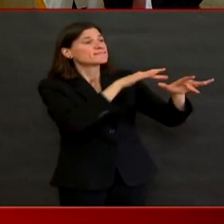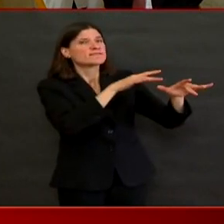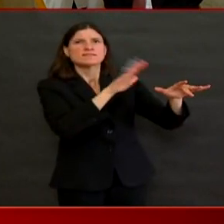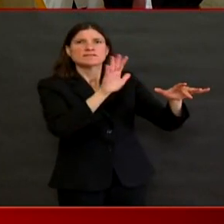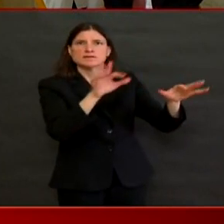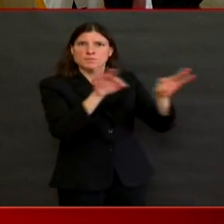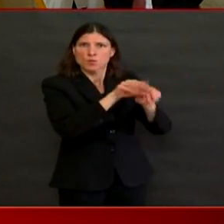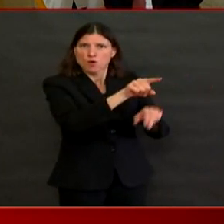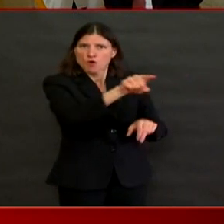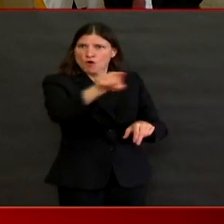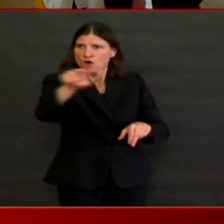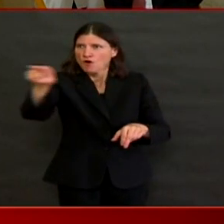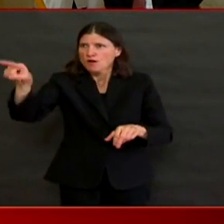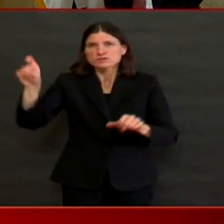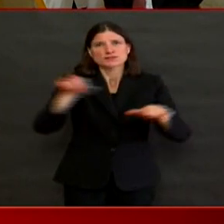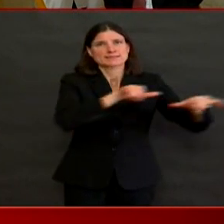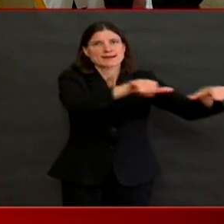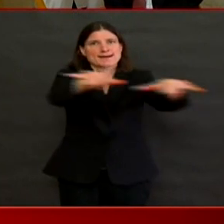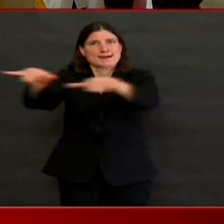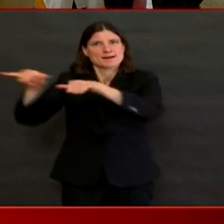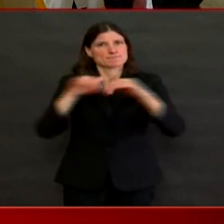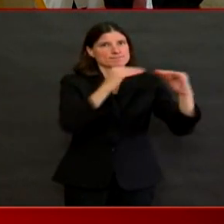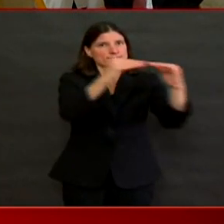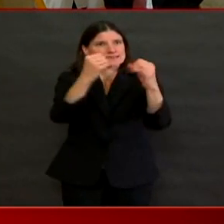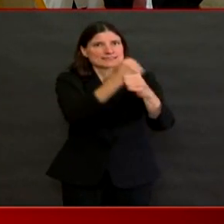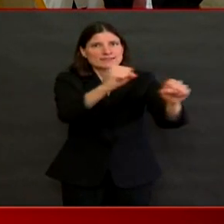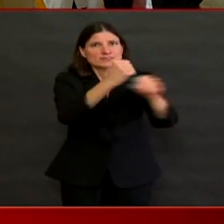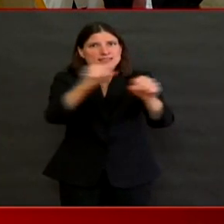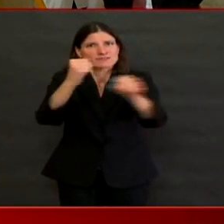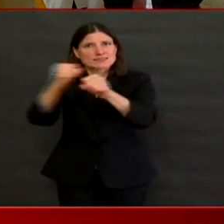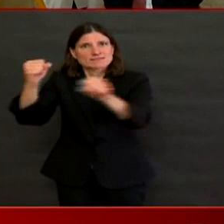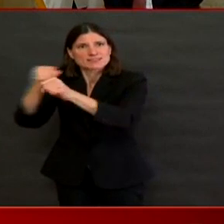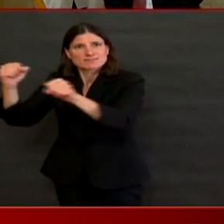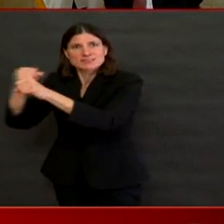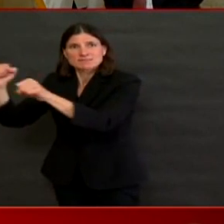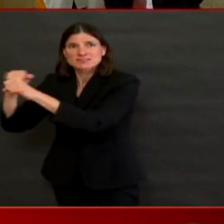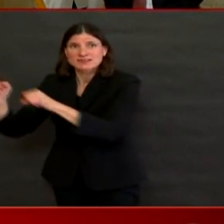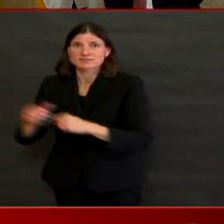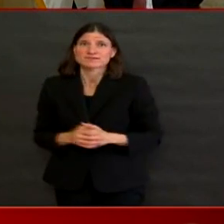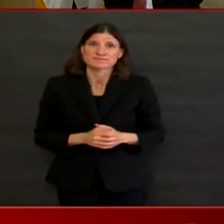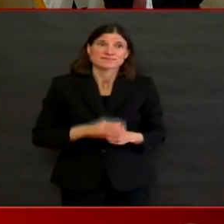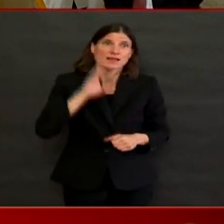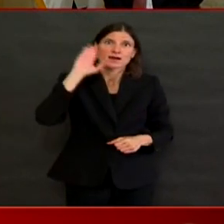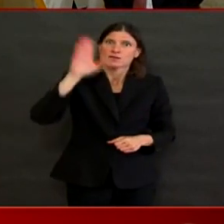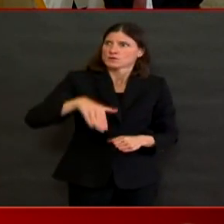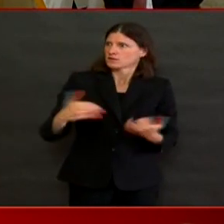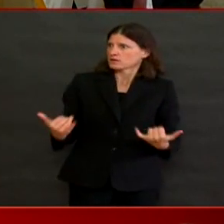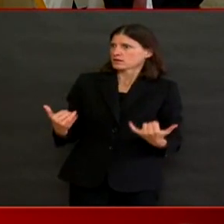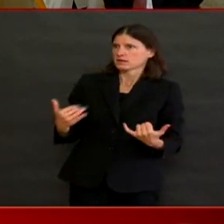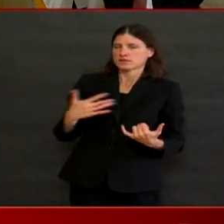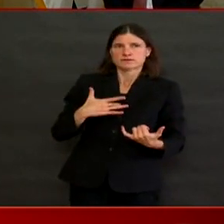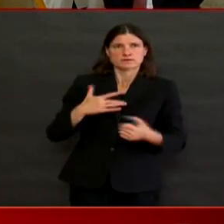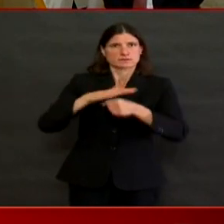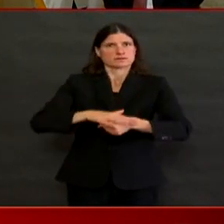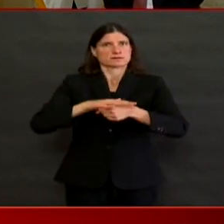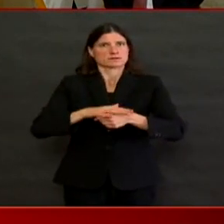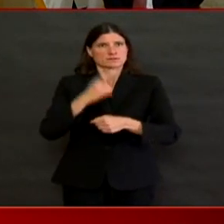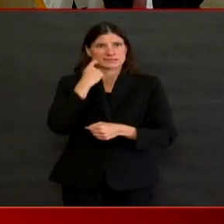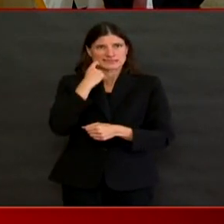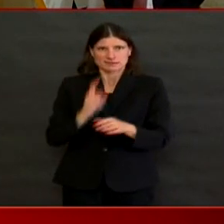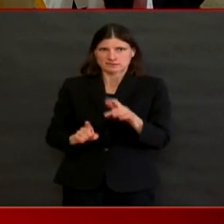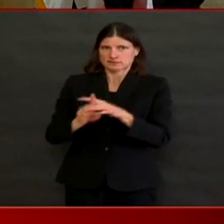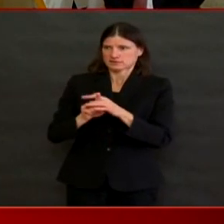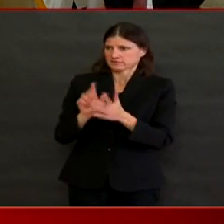such as this pandemic, those types of disparities are more evident. For